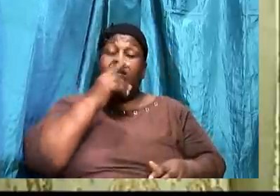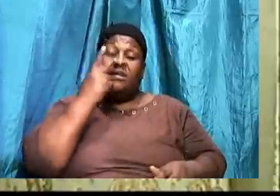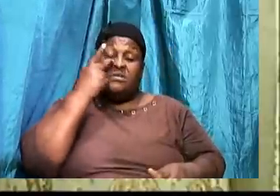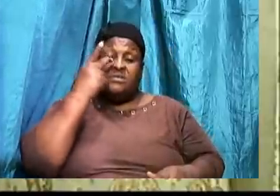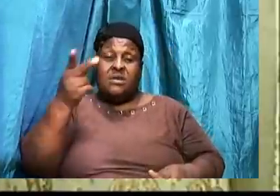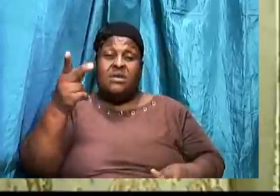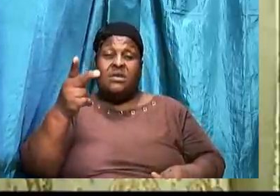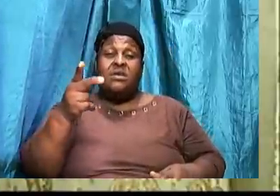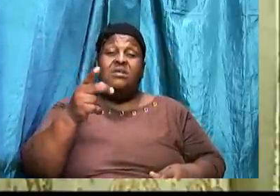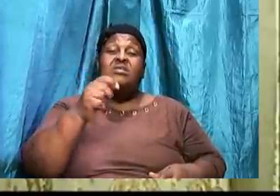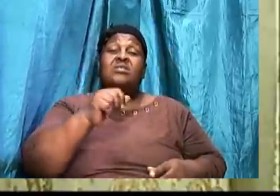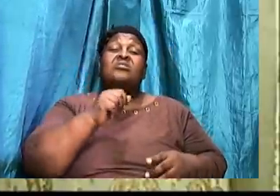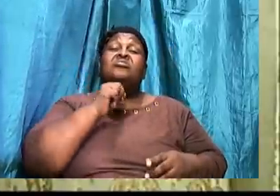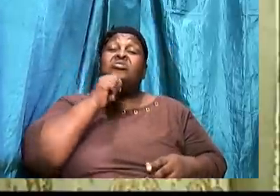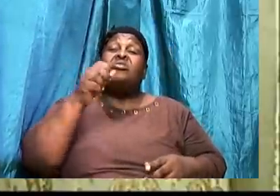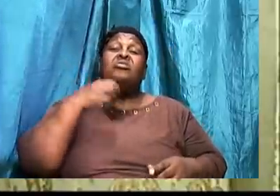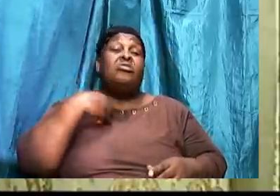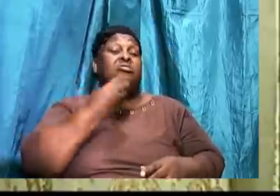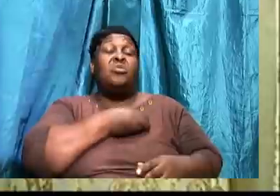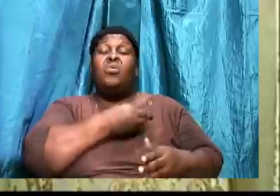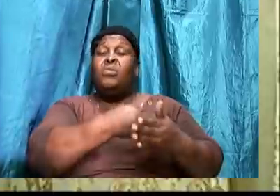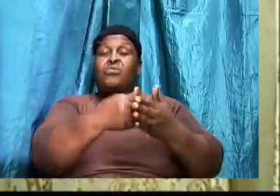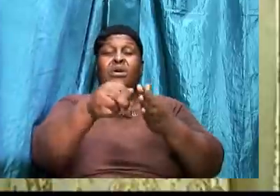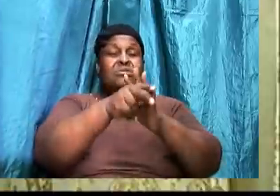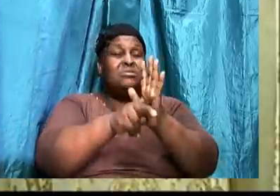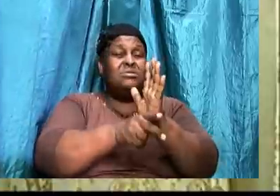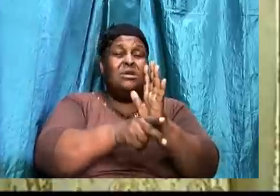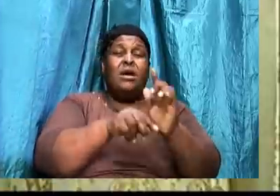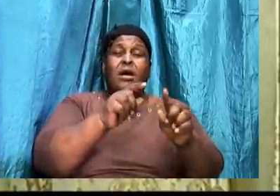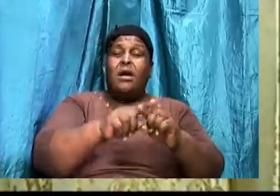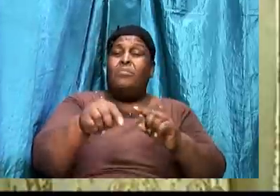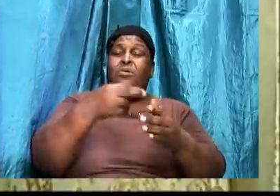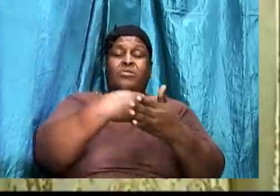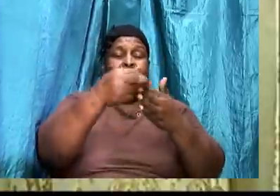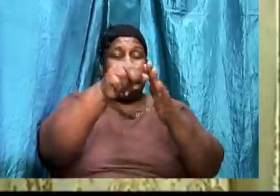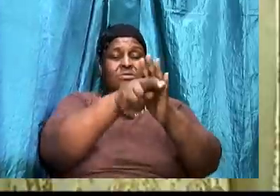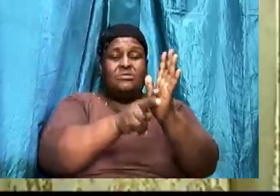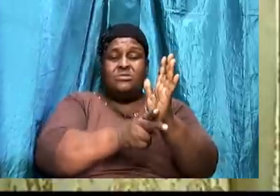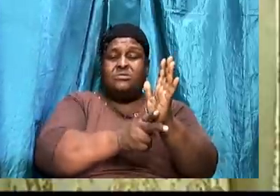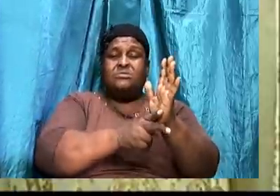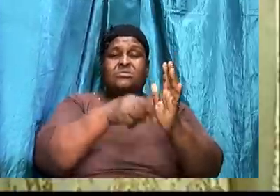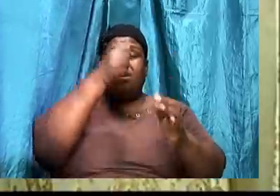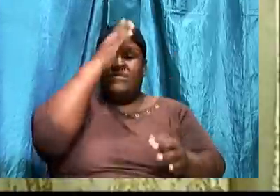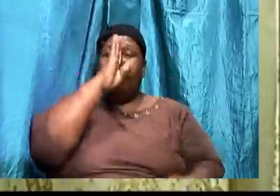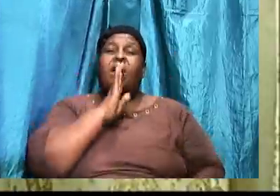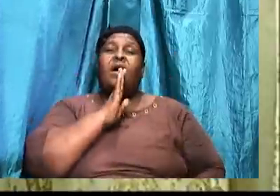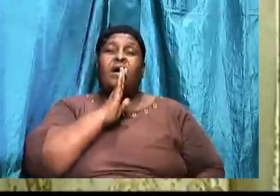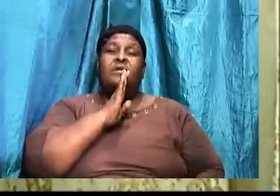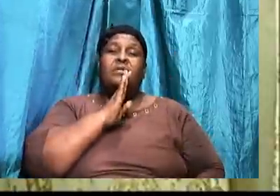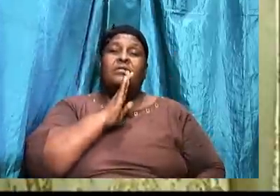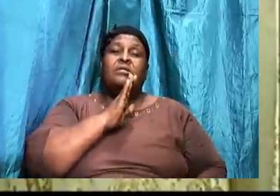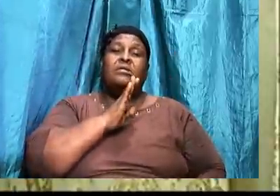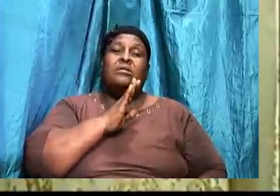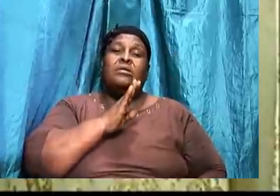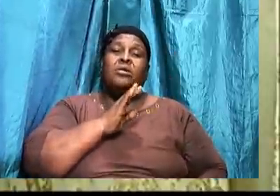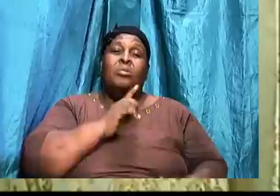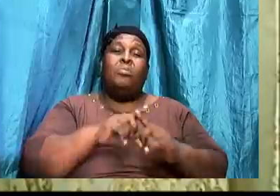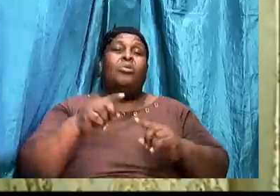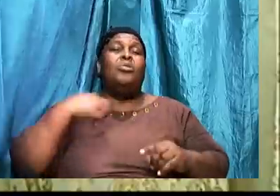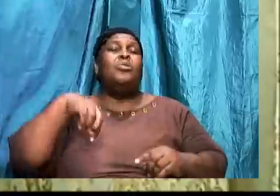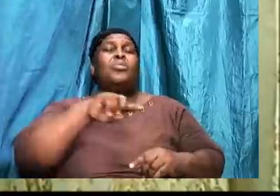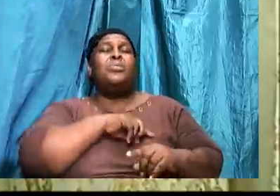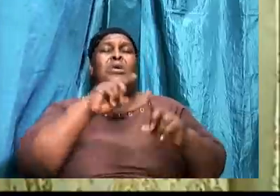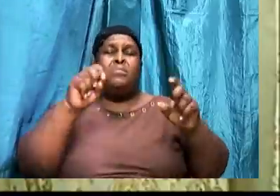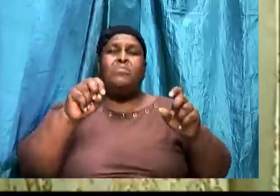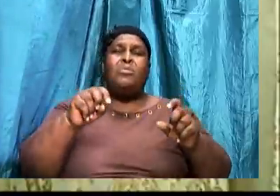Is not our righteousness. But it is the righteousness. Of Jesus Christ. But we must have on that righteousness. How do